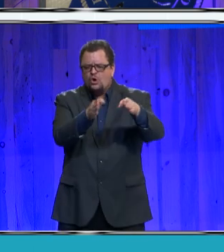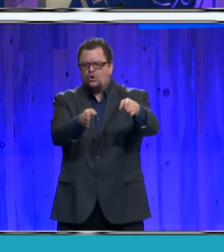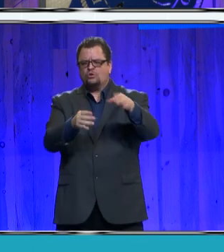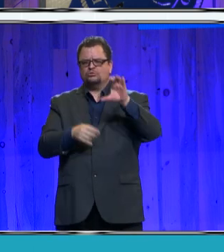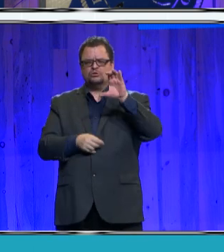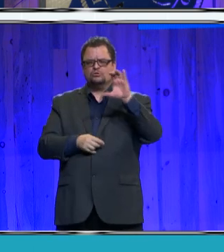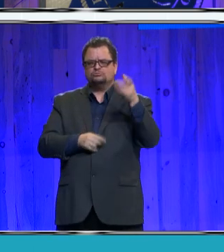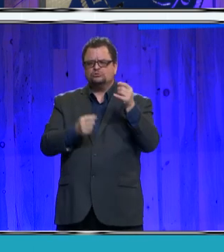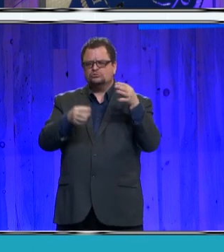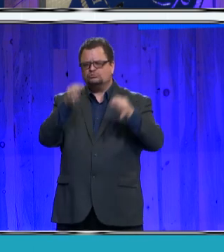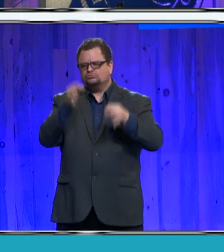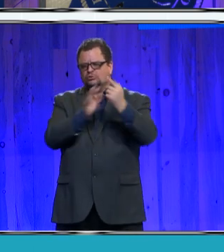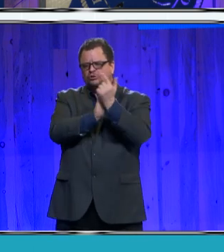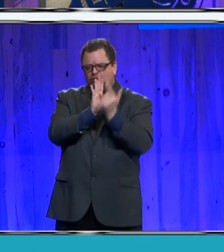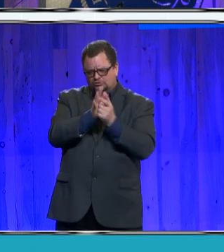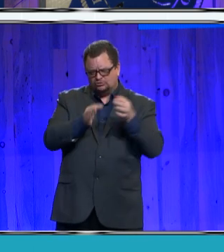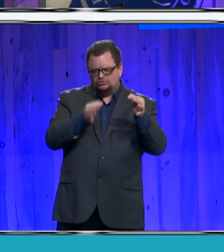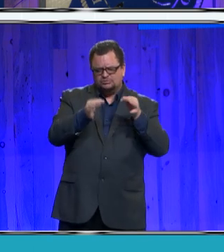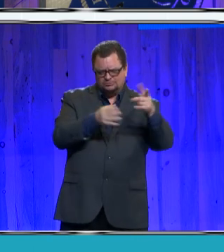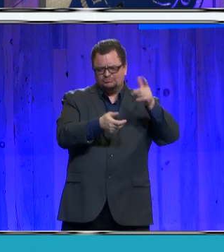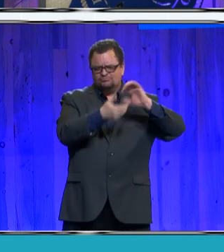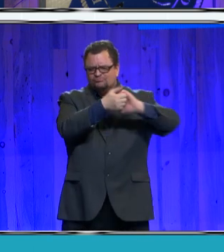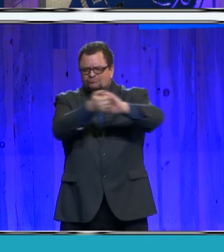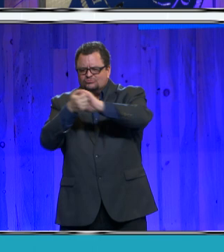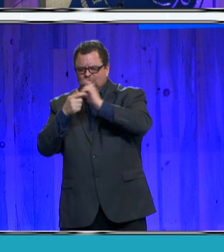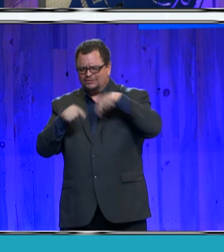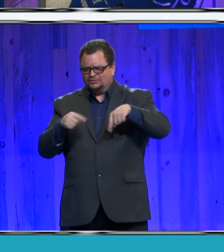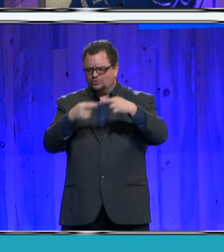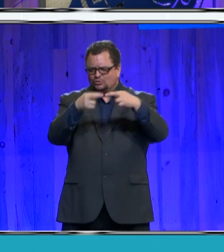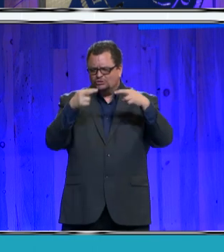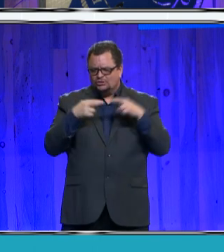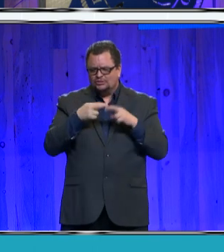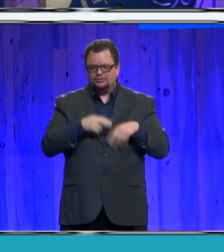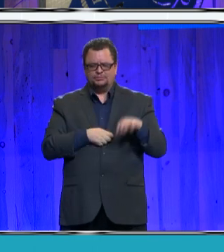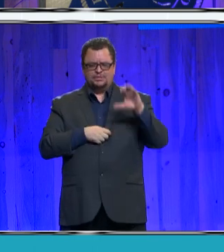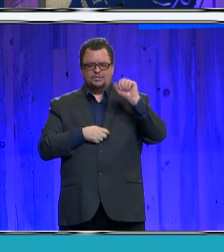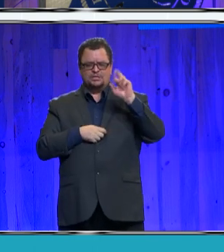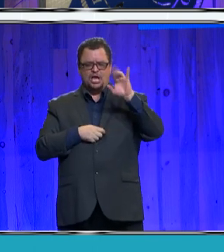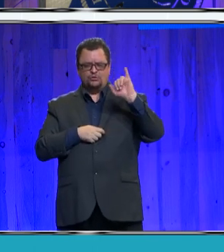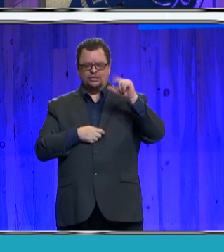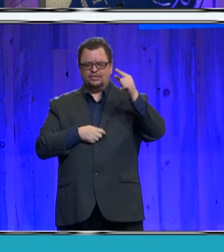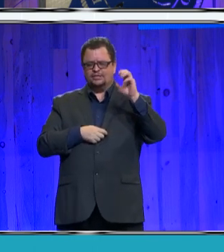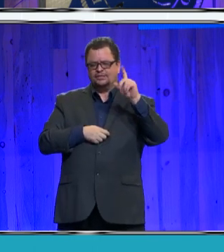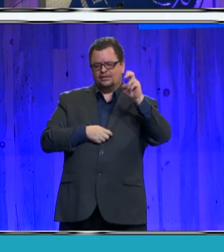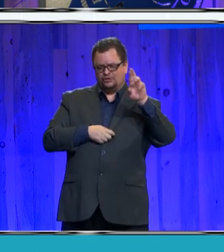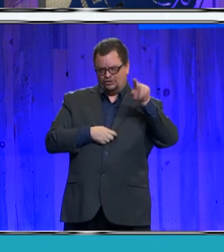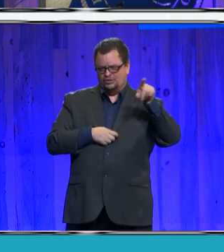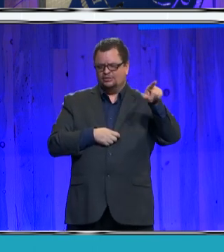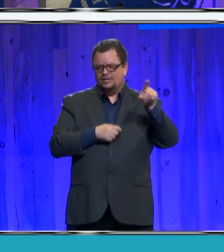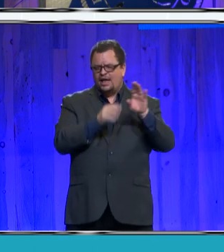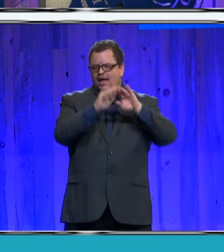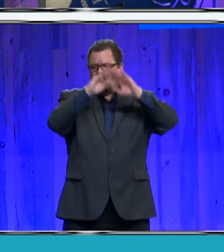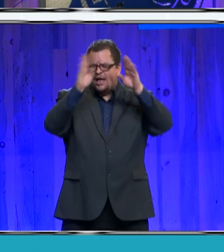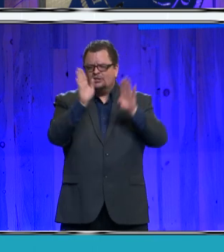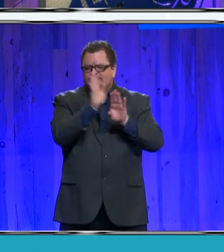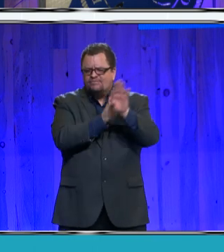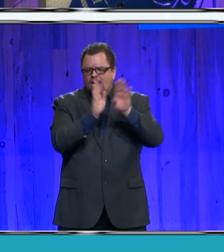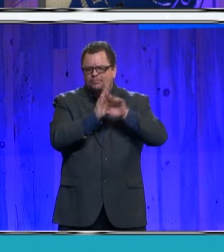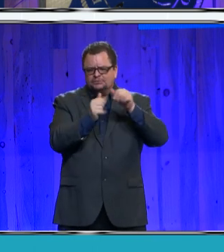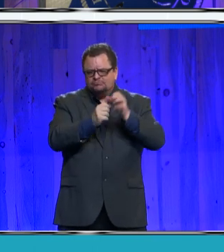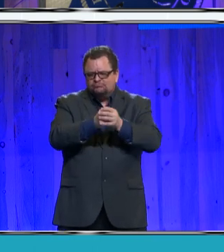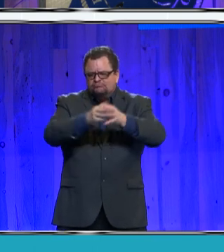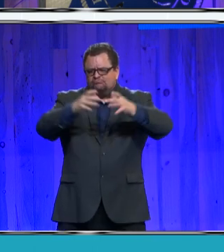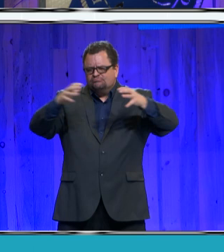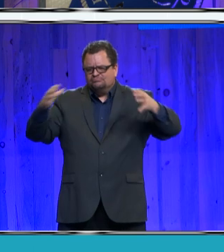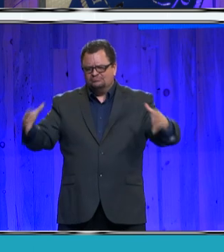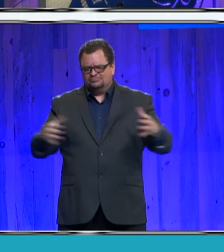and regional collaboration. And to Carrie Geithner, for your work on housing development, countywide broadband, and our fight